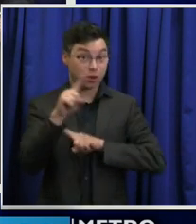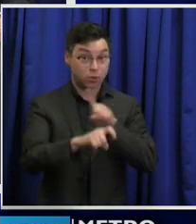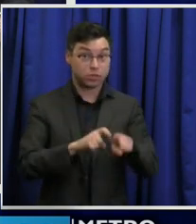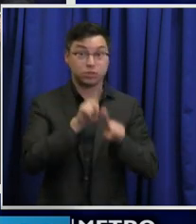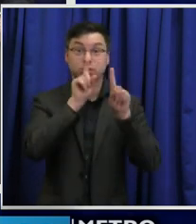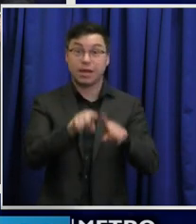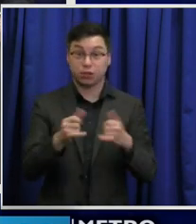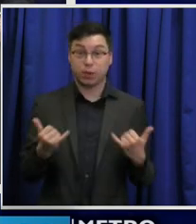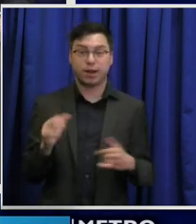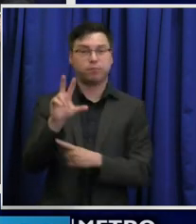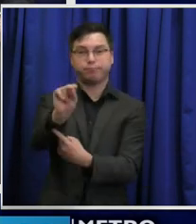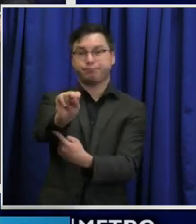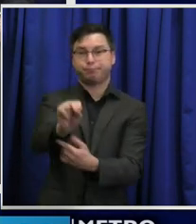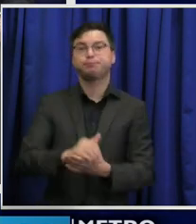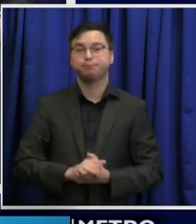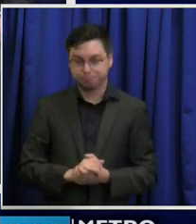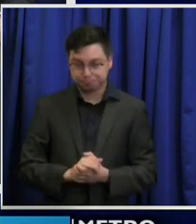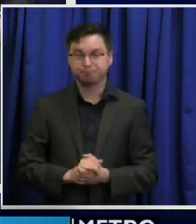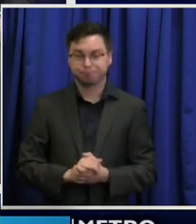now is no.